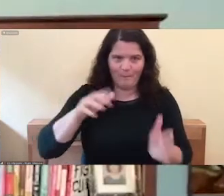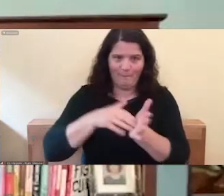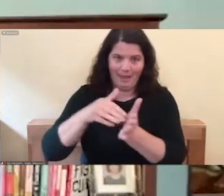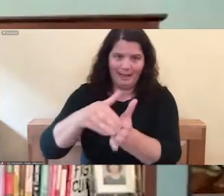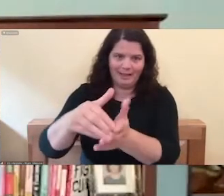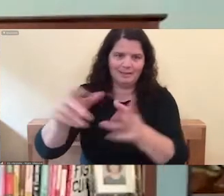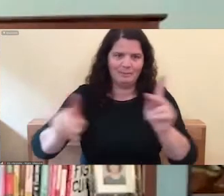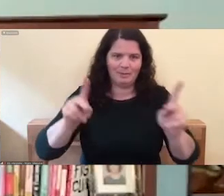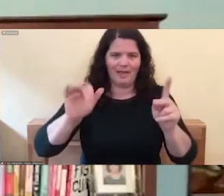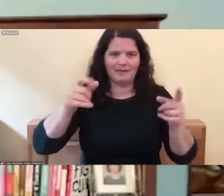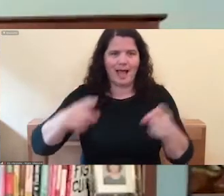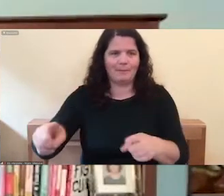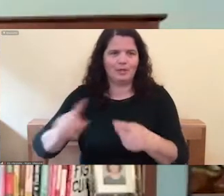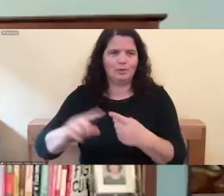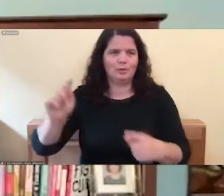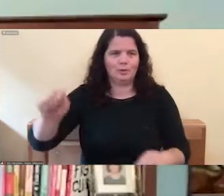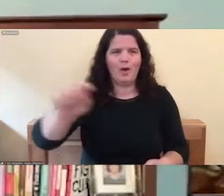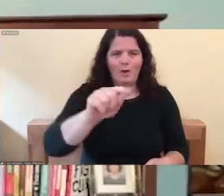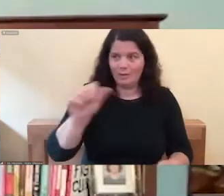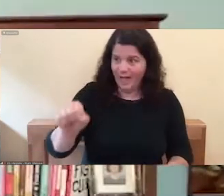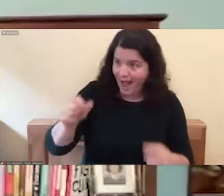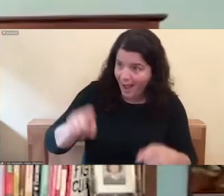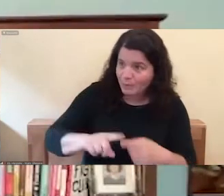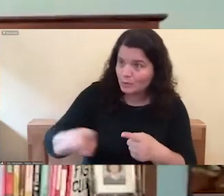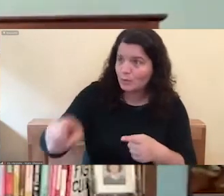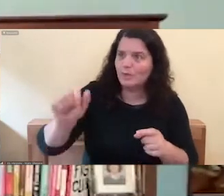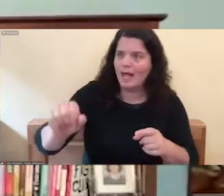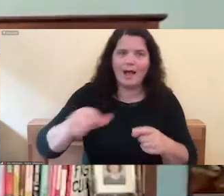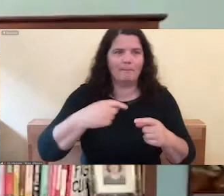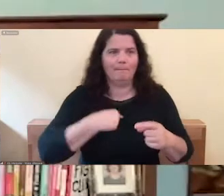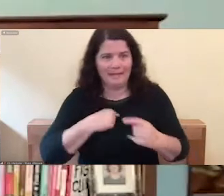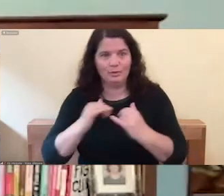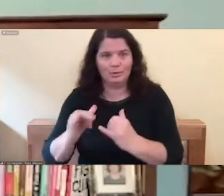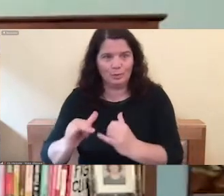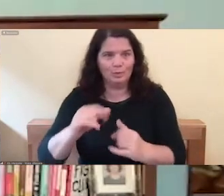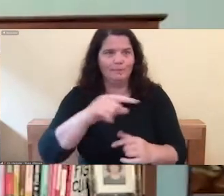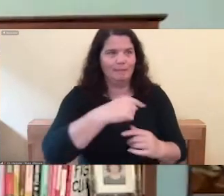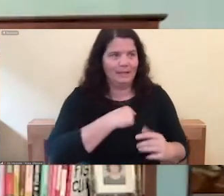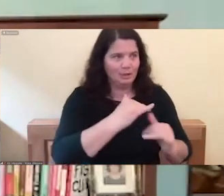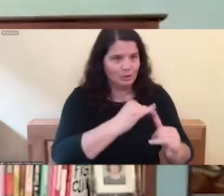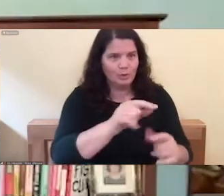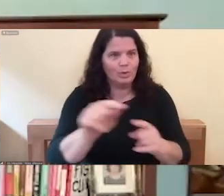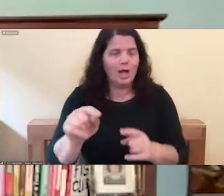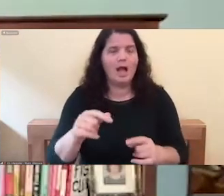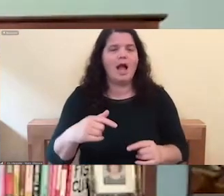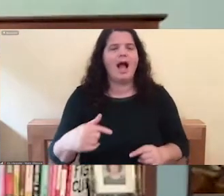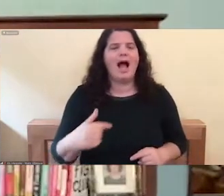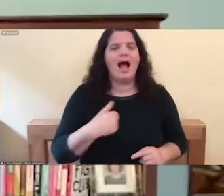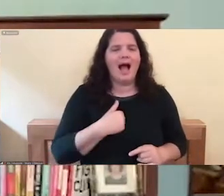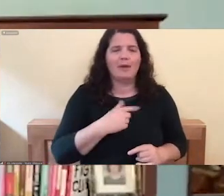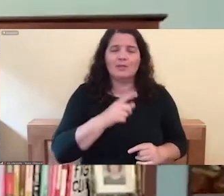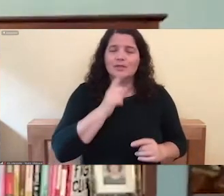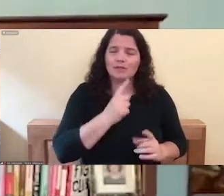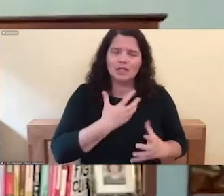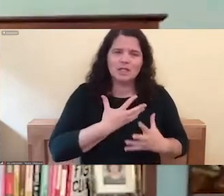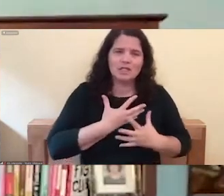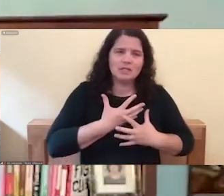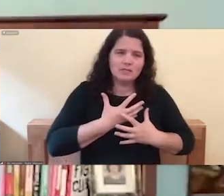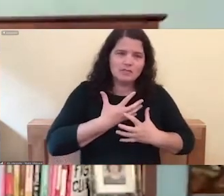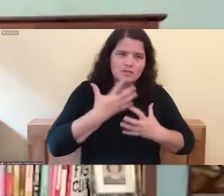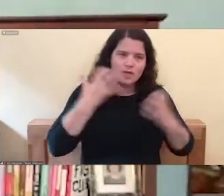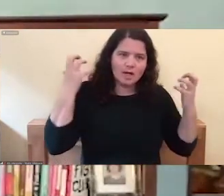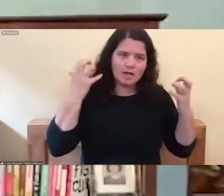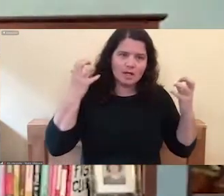it. Yeah, me too. I, it happened to you too. Yeah. Well, me too. And I was so enraged by the situation. That's like,